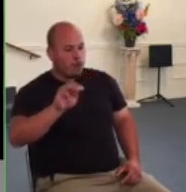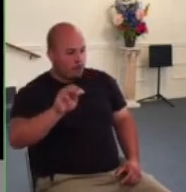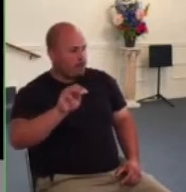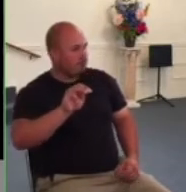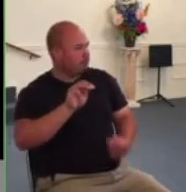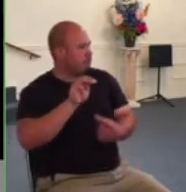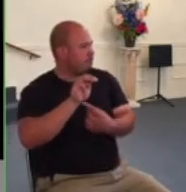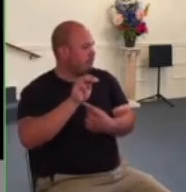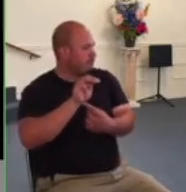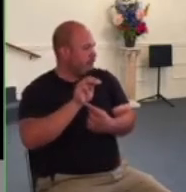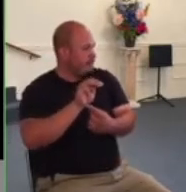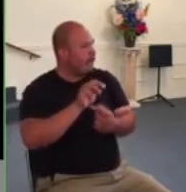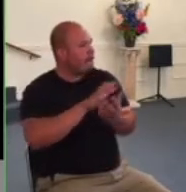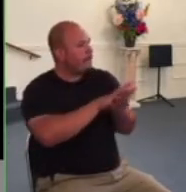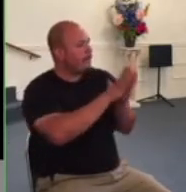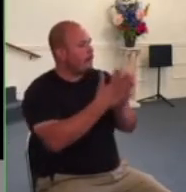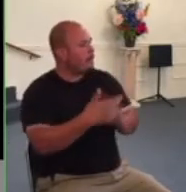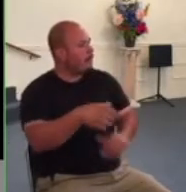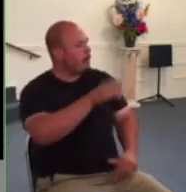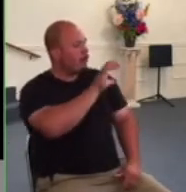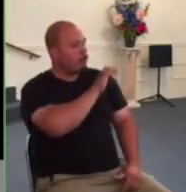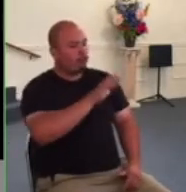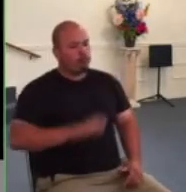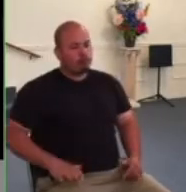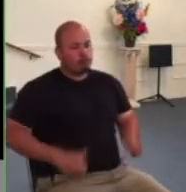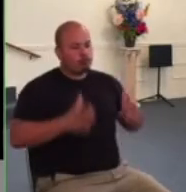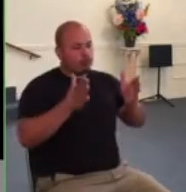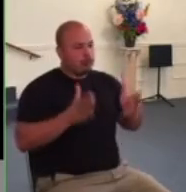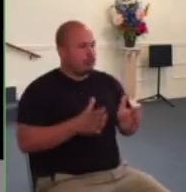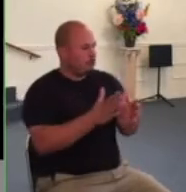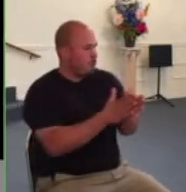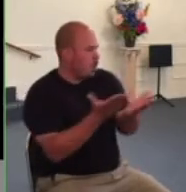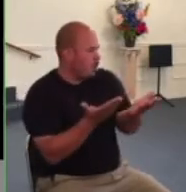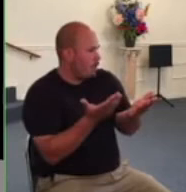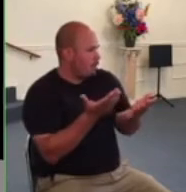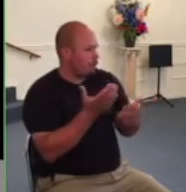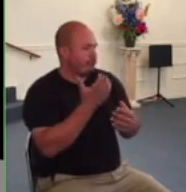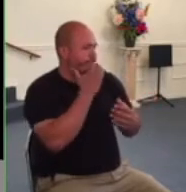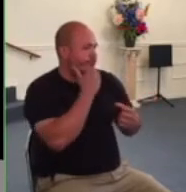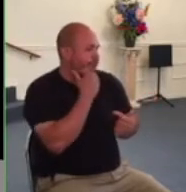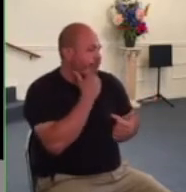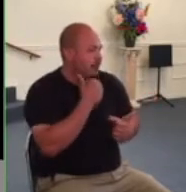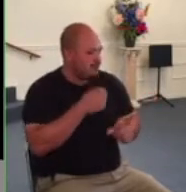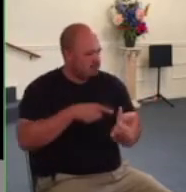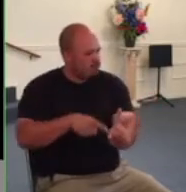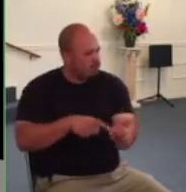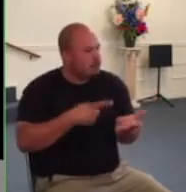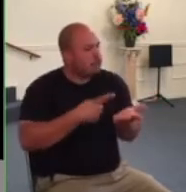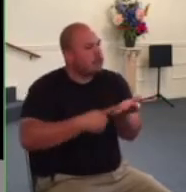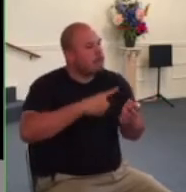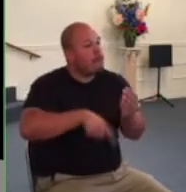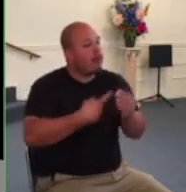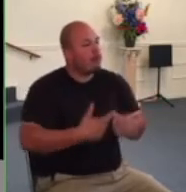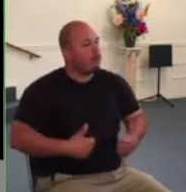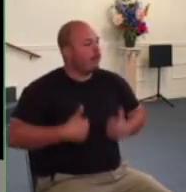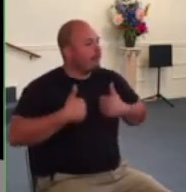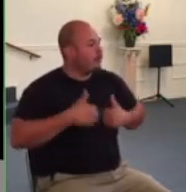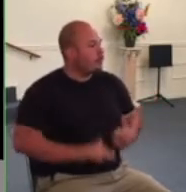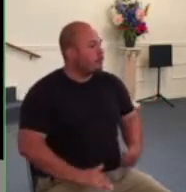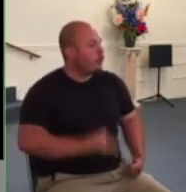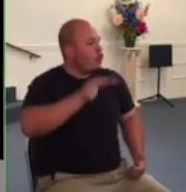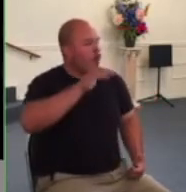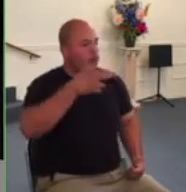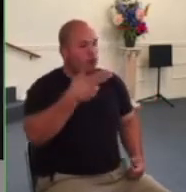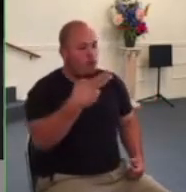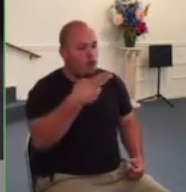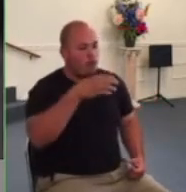christian classic she tells about her life in holland during world war ii the german army invaded